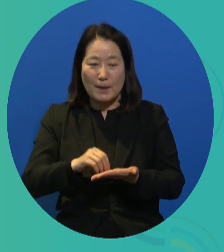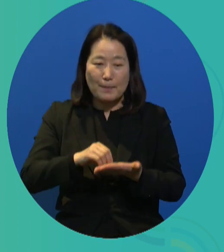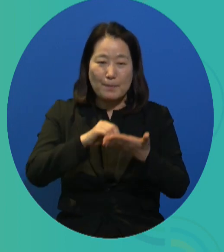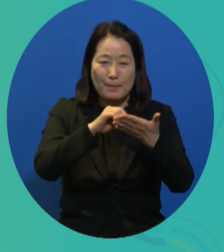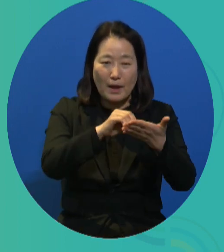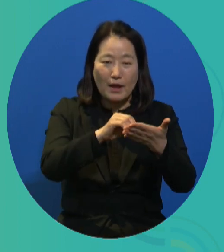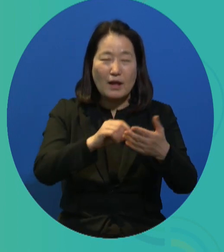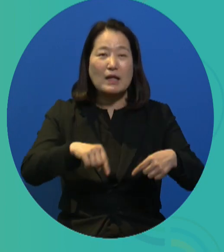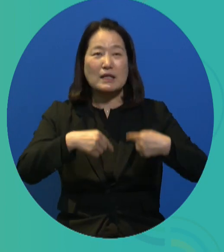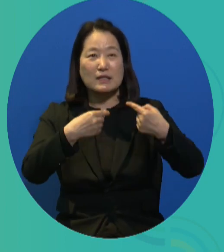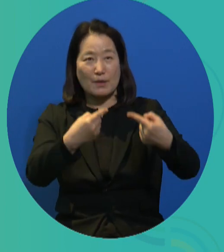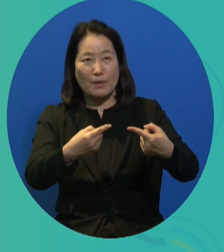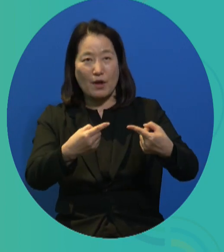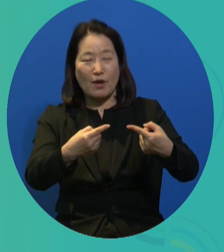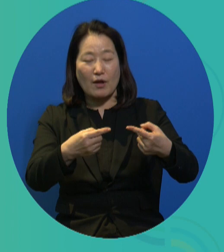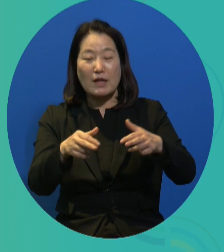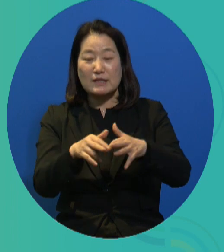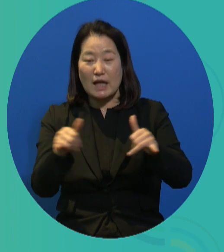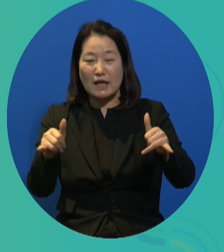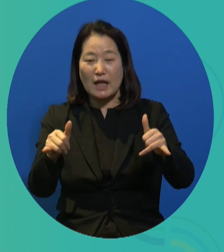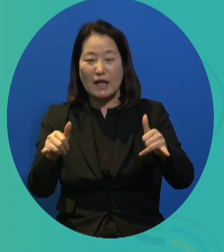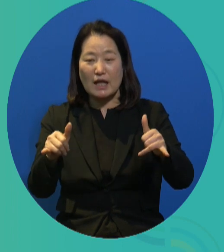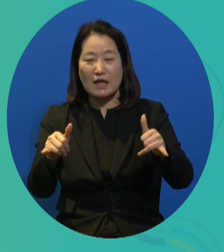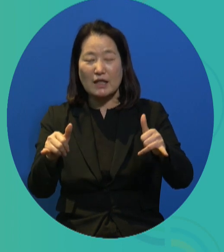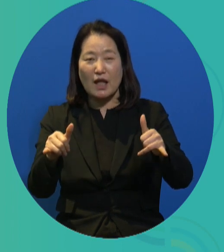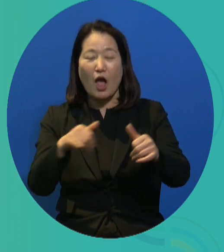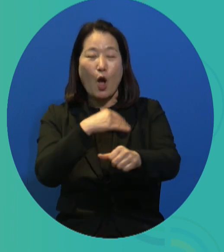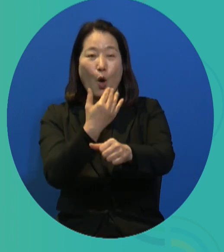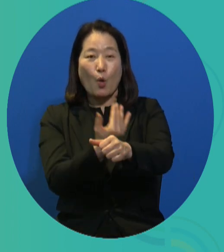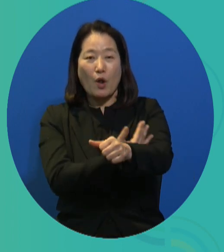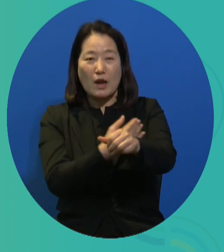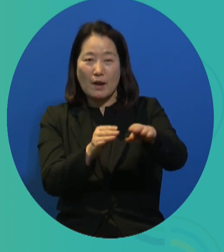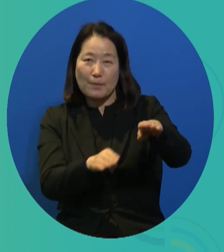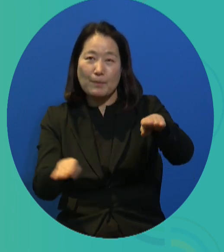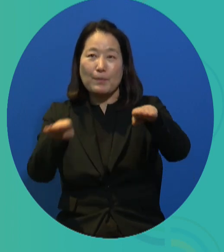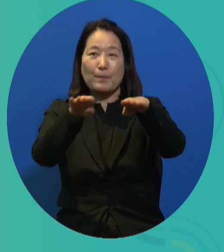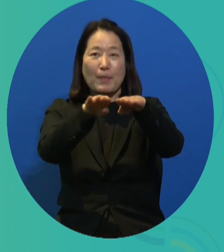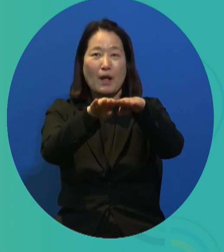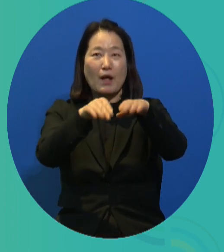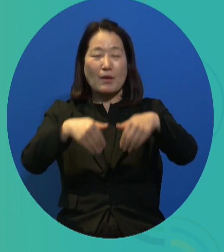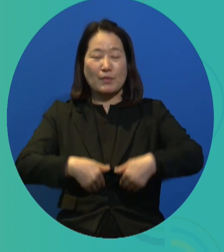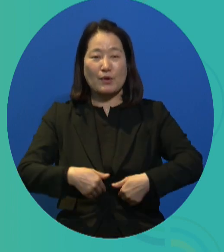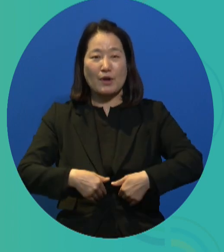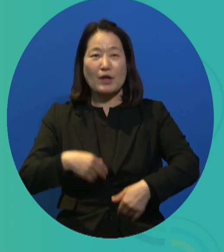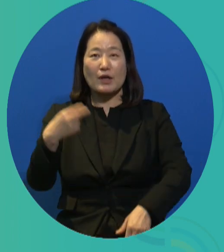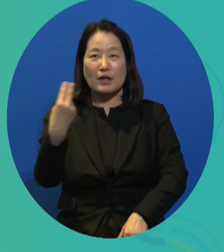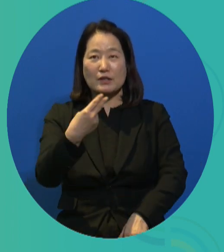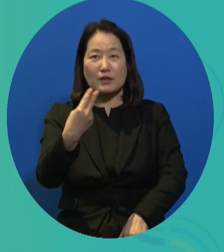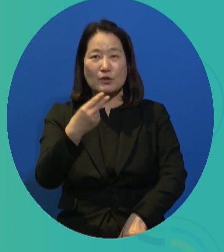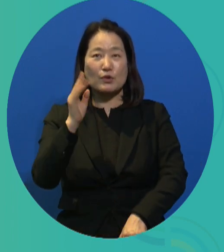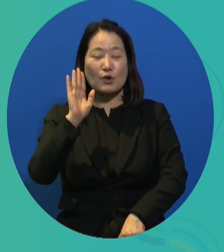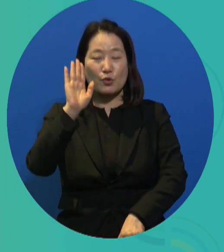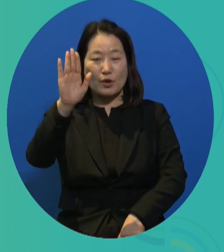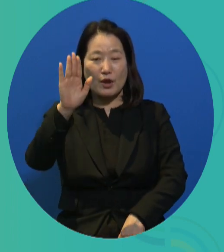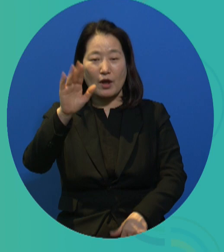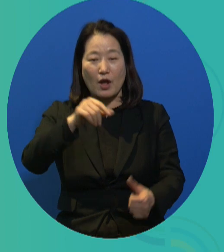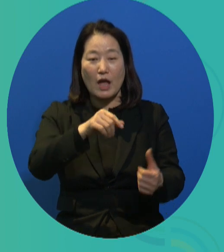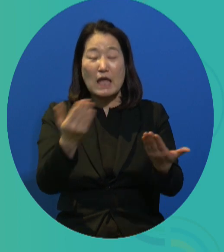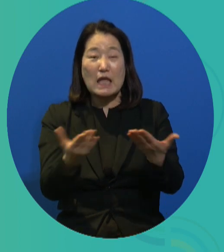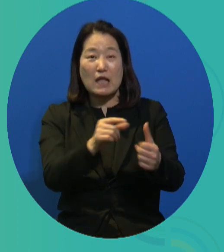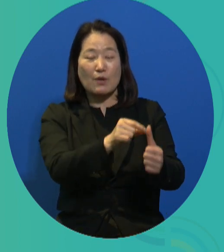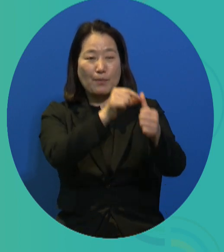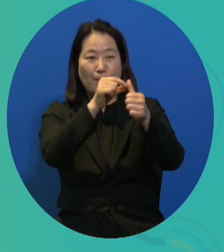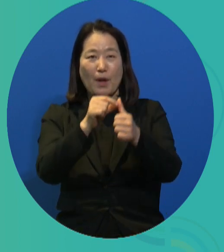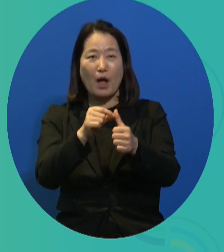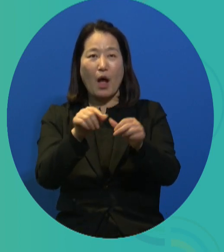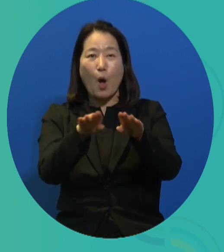equal rights that should be guaranteed to disabled persons. And